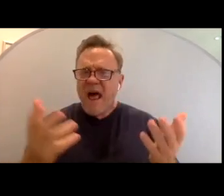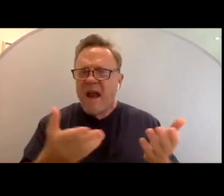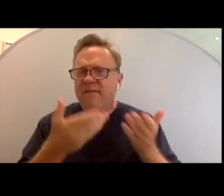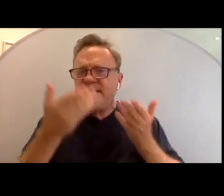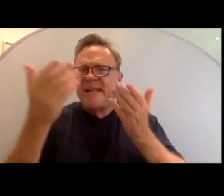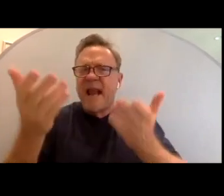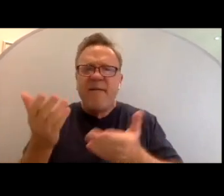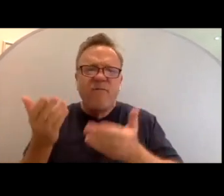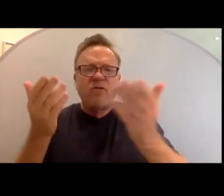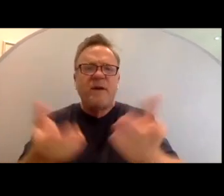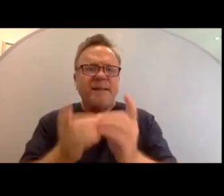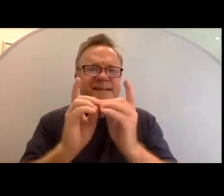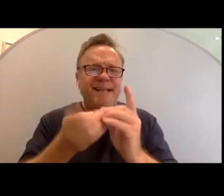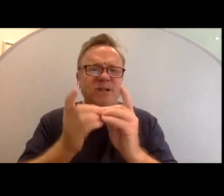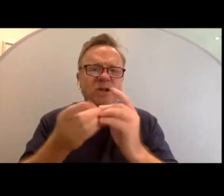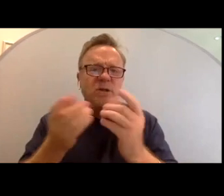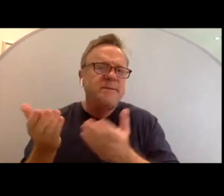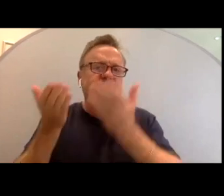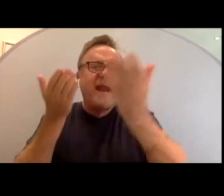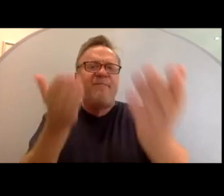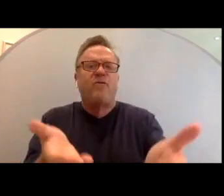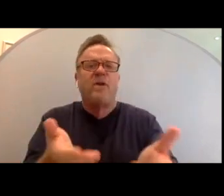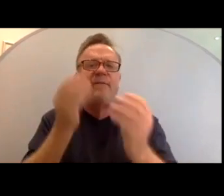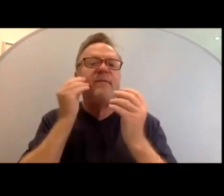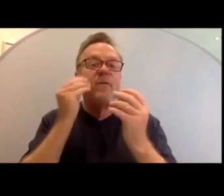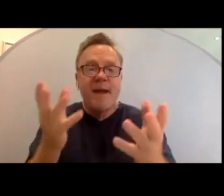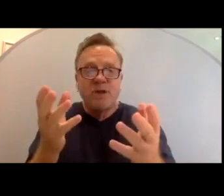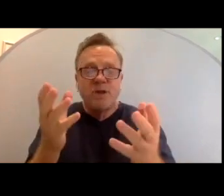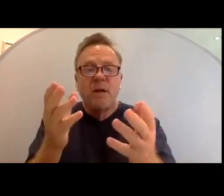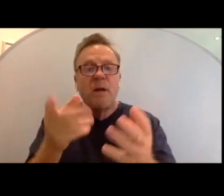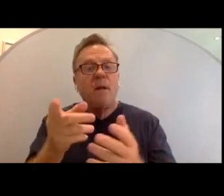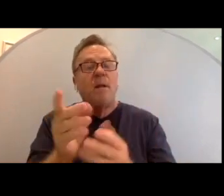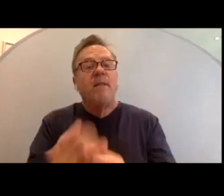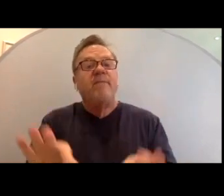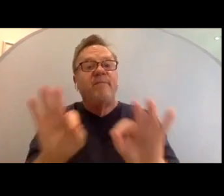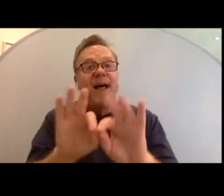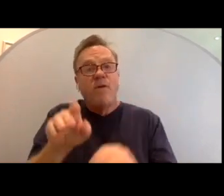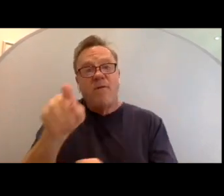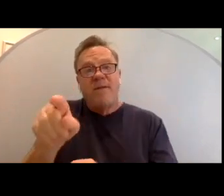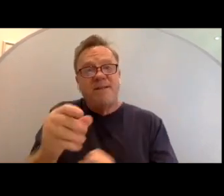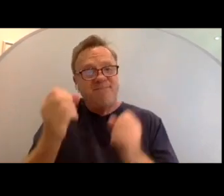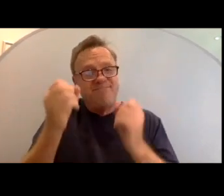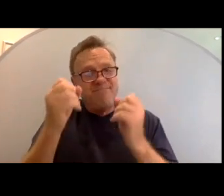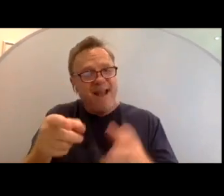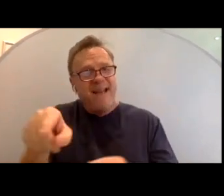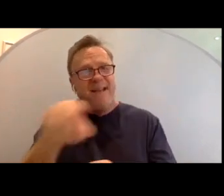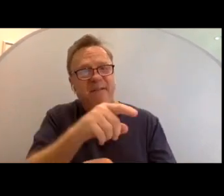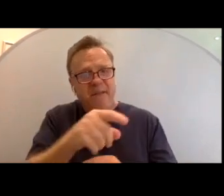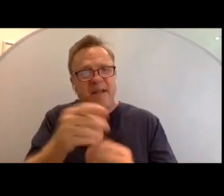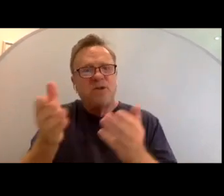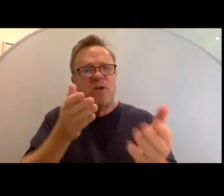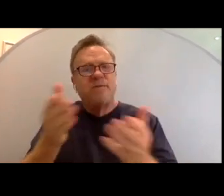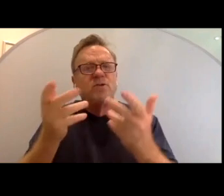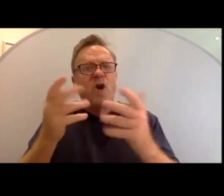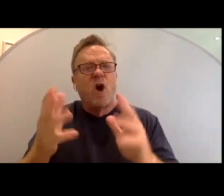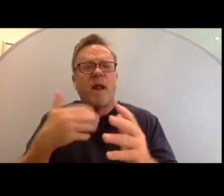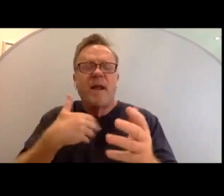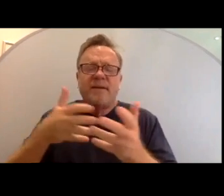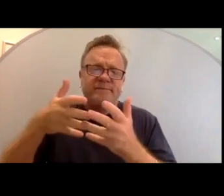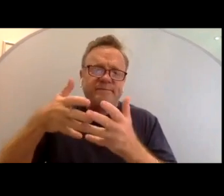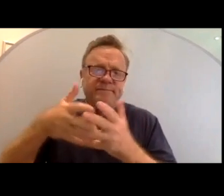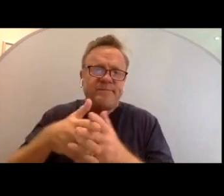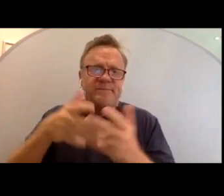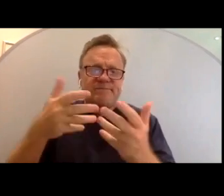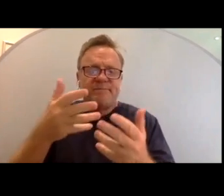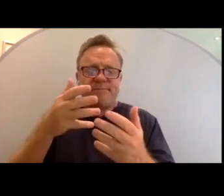digital delivery of information. The value of this is many of these platforms already have baked in or